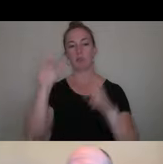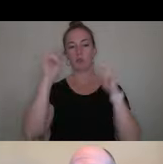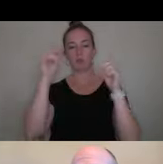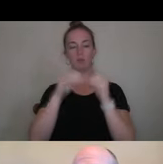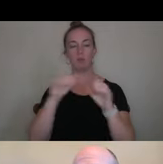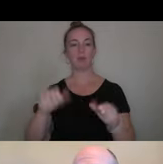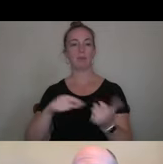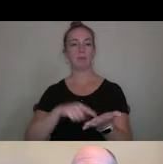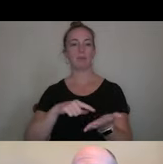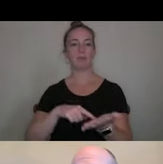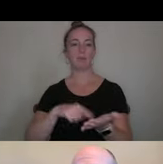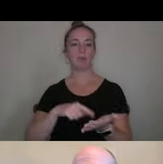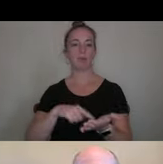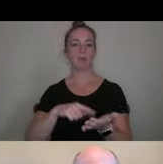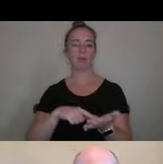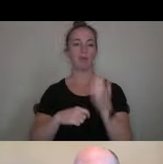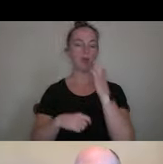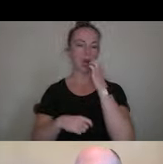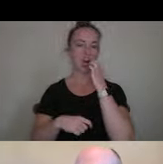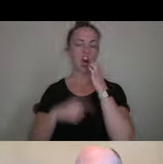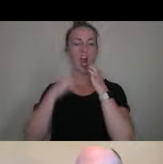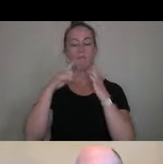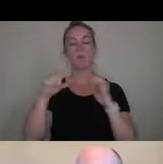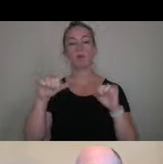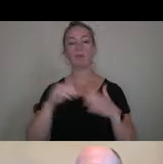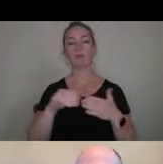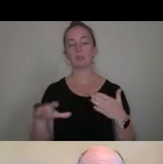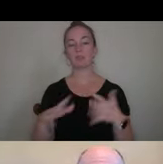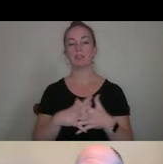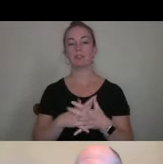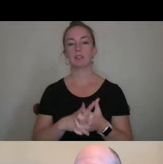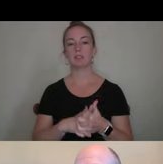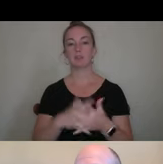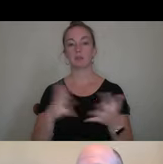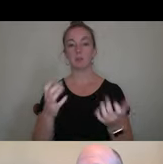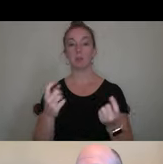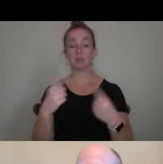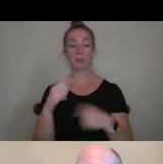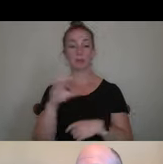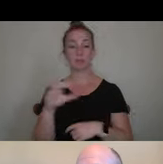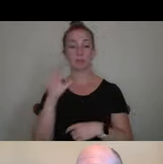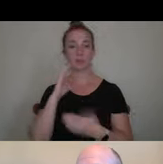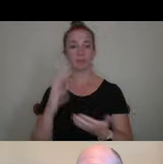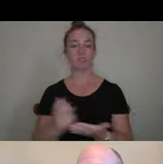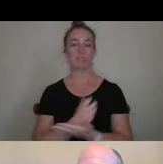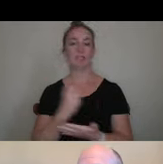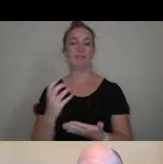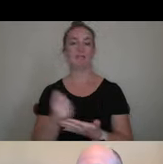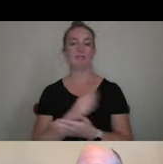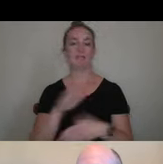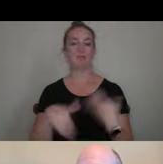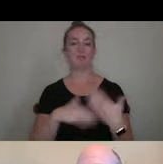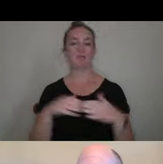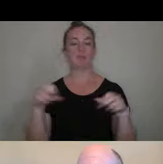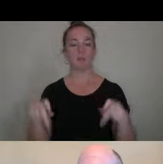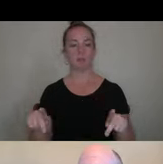for students that want to be at center that will take advantage of the opportunities we